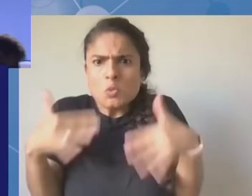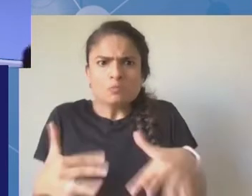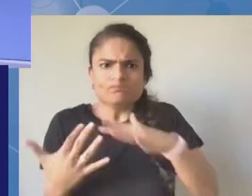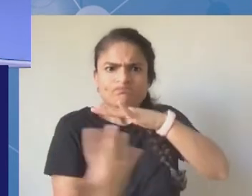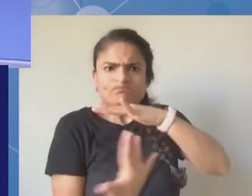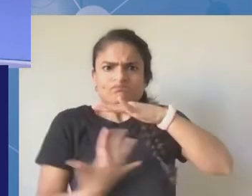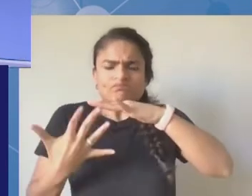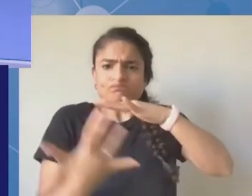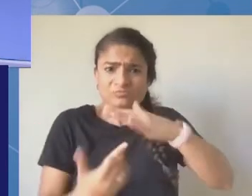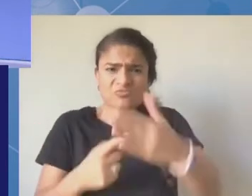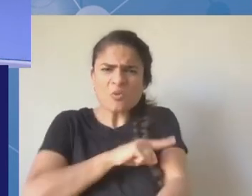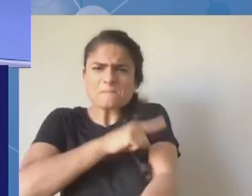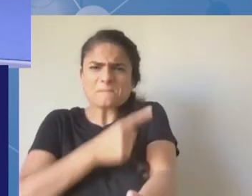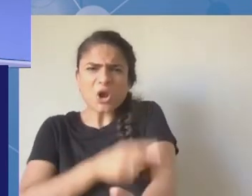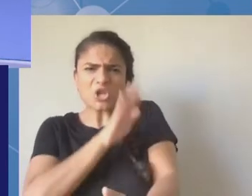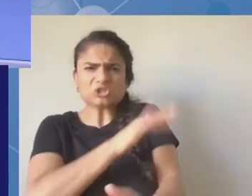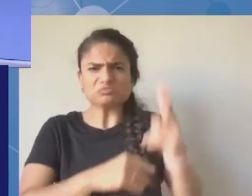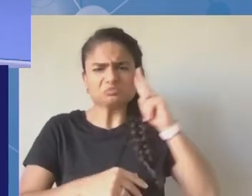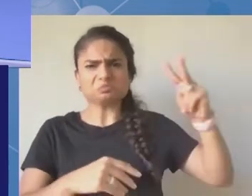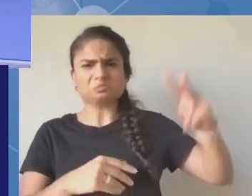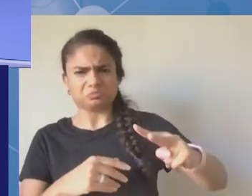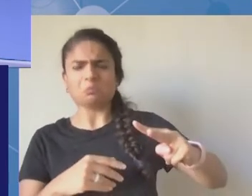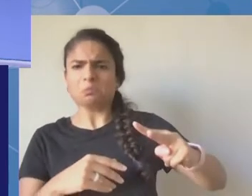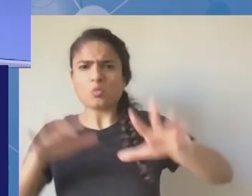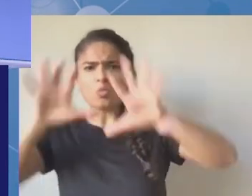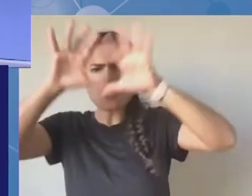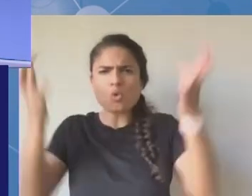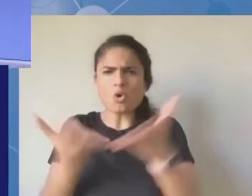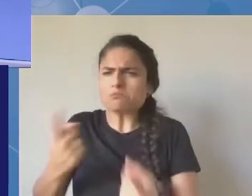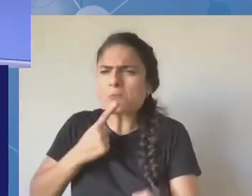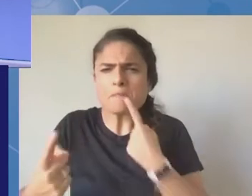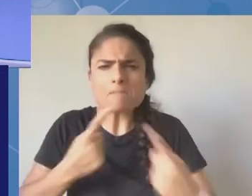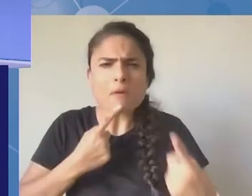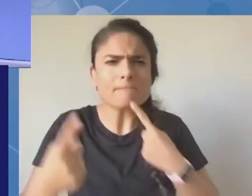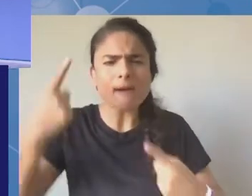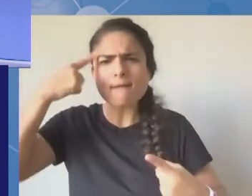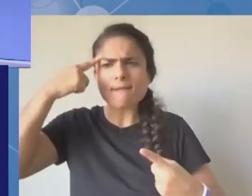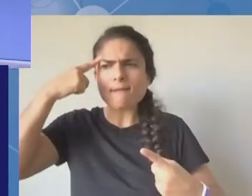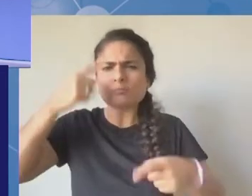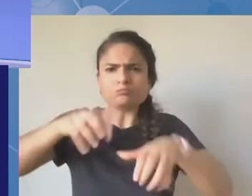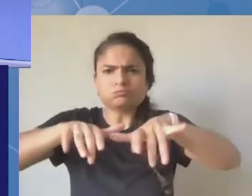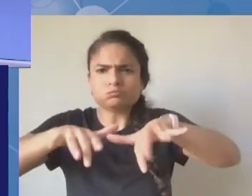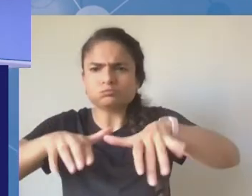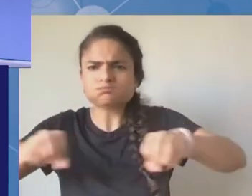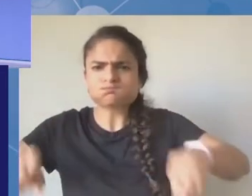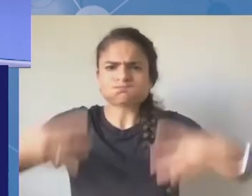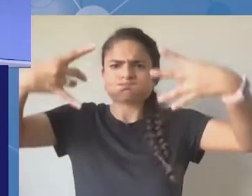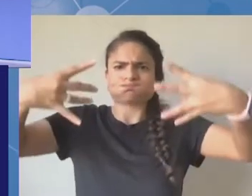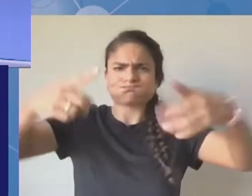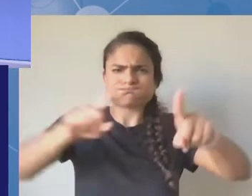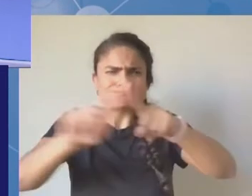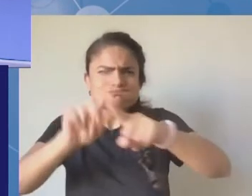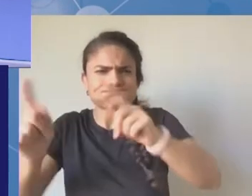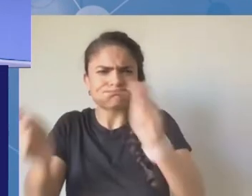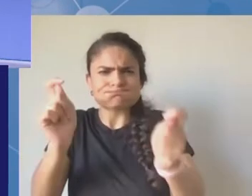is assured. I want to commend IGF for their contribution to shaping global views on the internet governance and other related